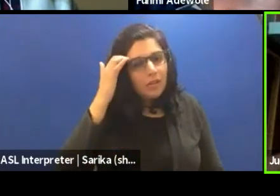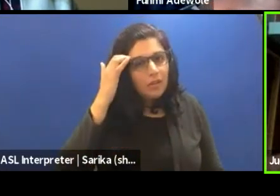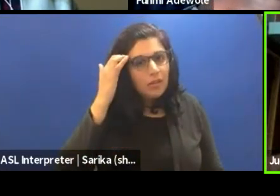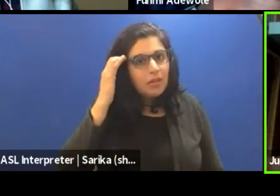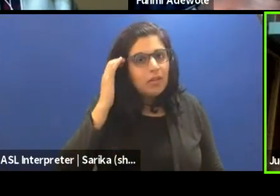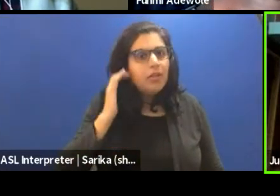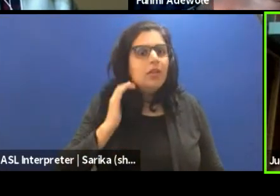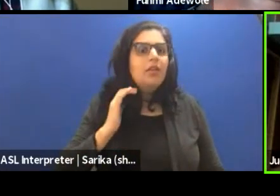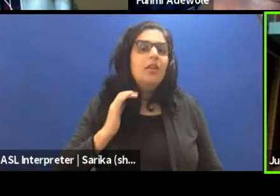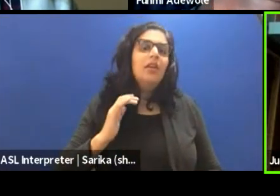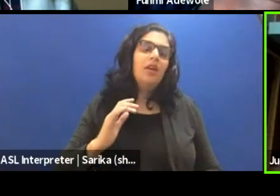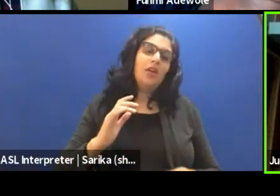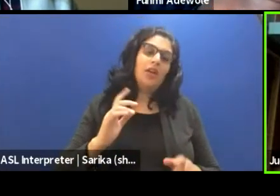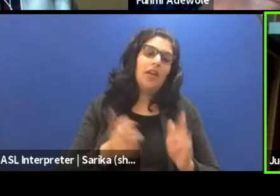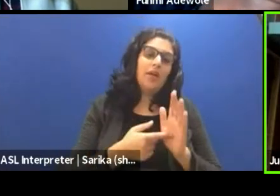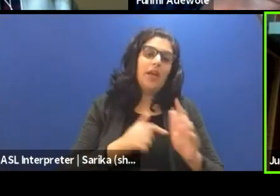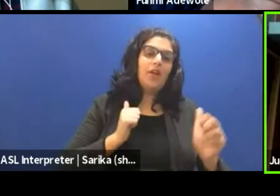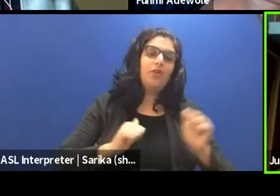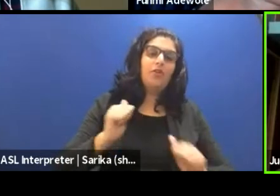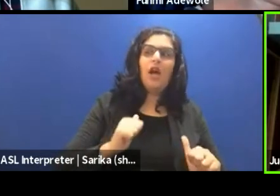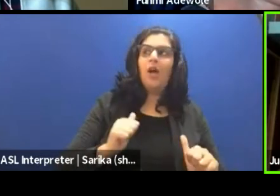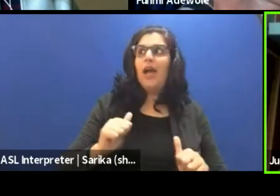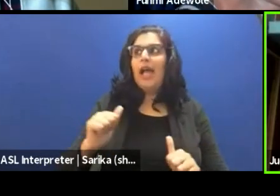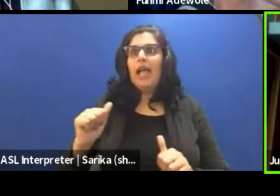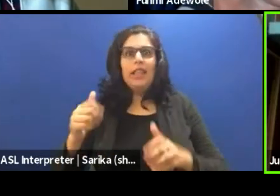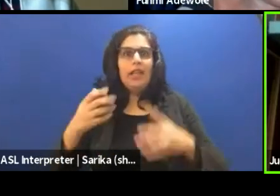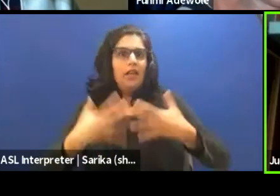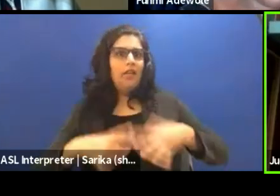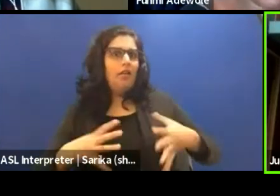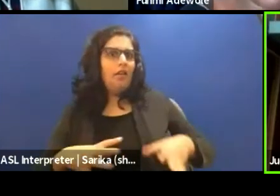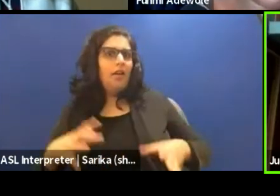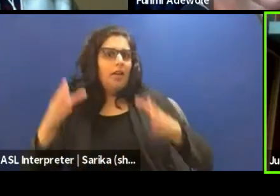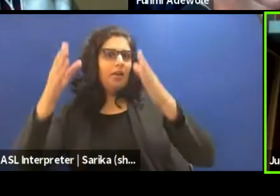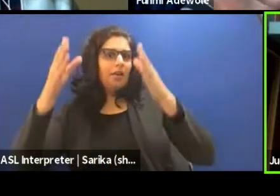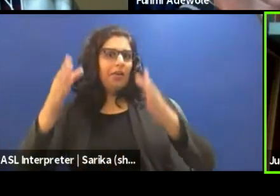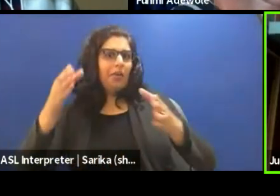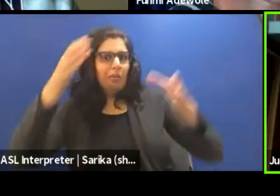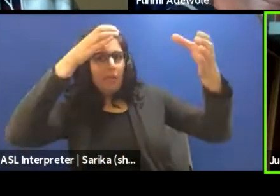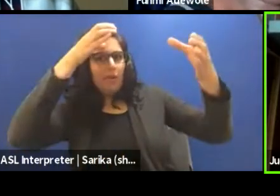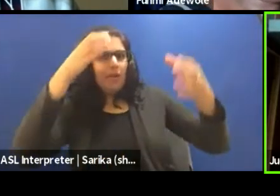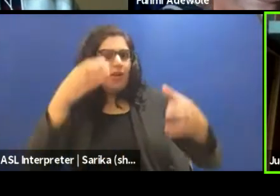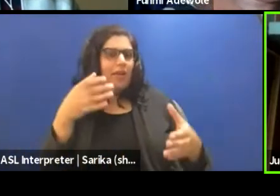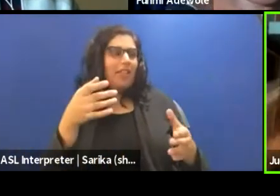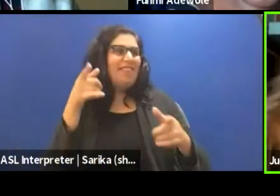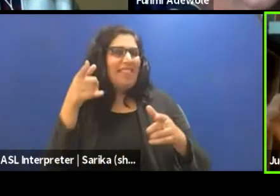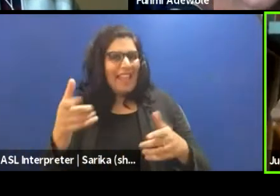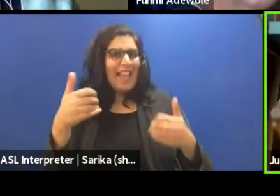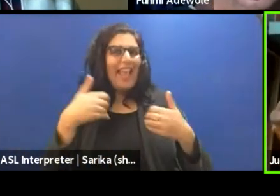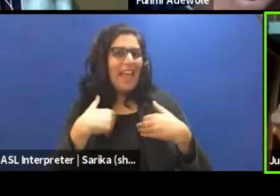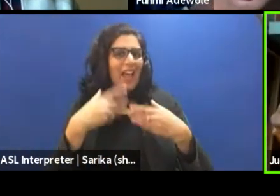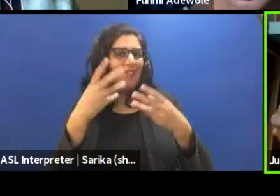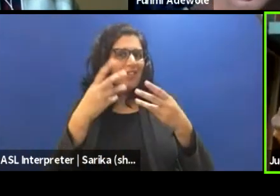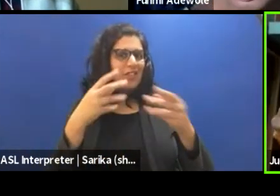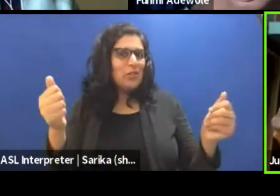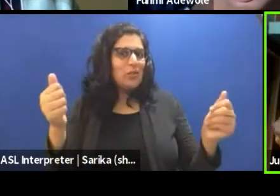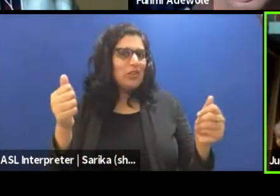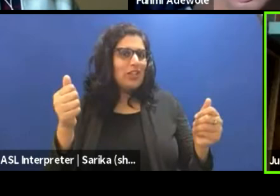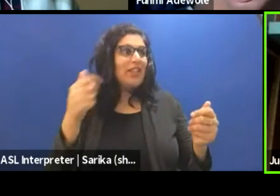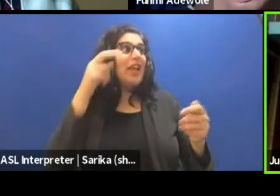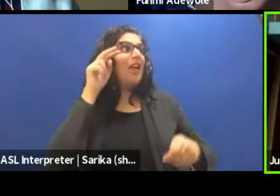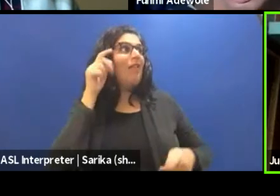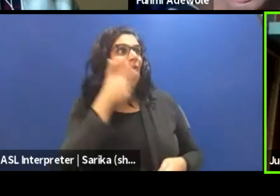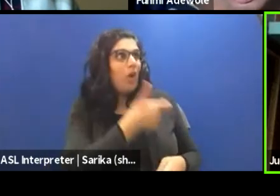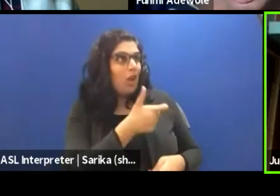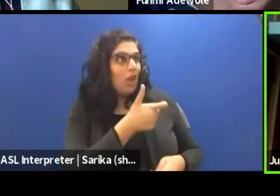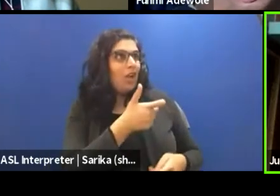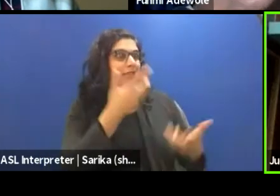costumier, sometimes they have the, they have the solution. They are watching. They are seeing. And, but when